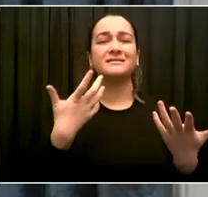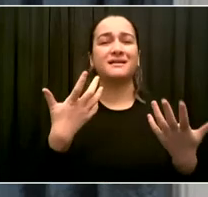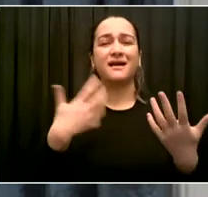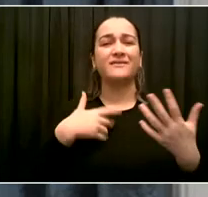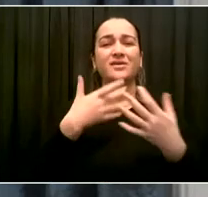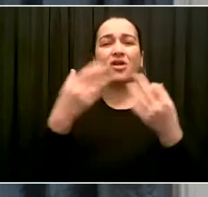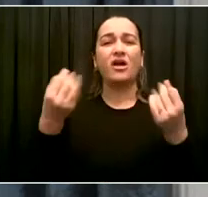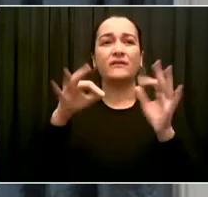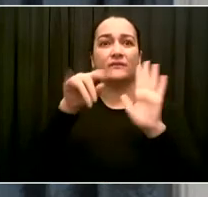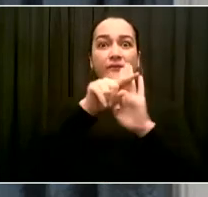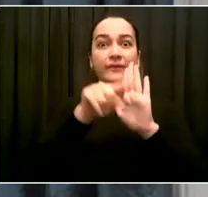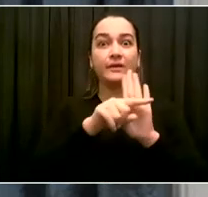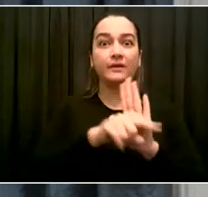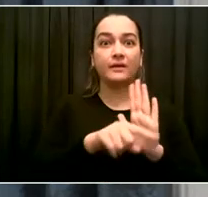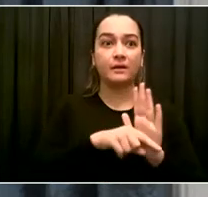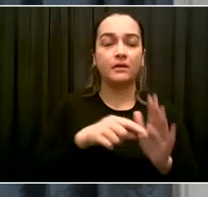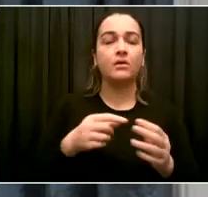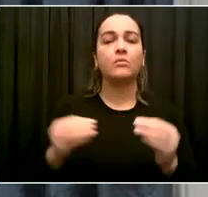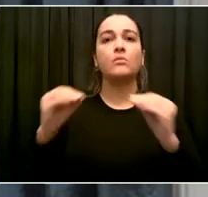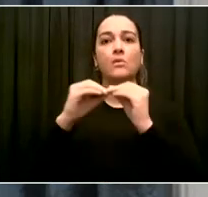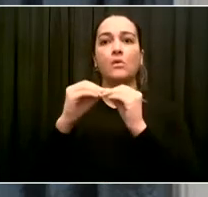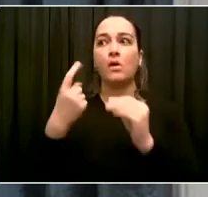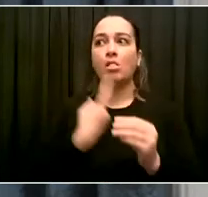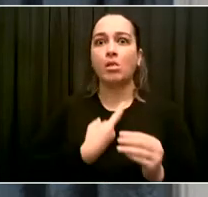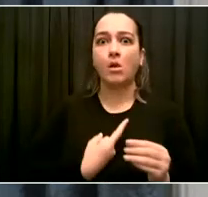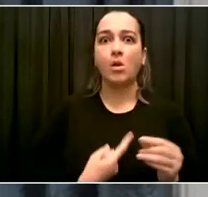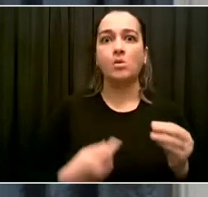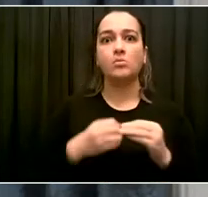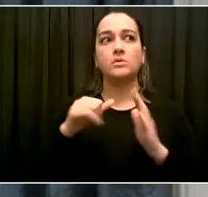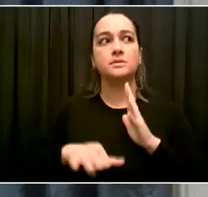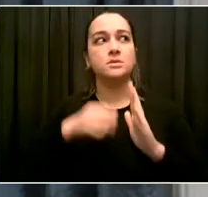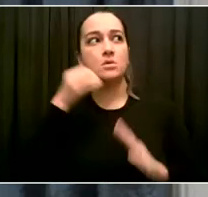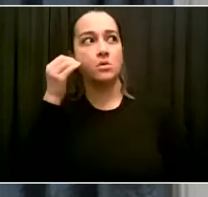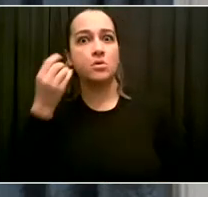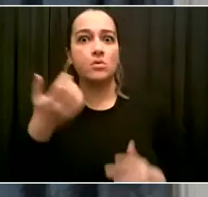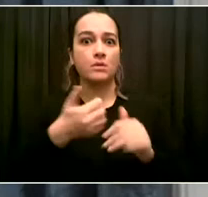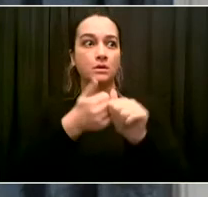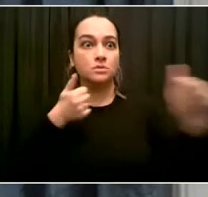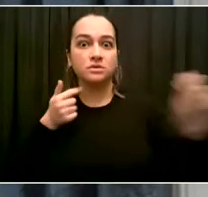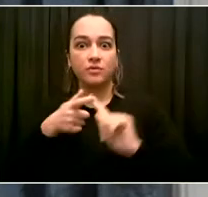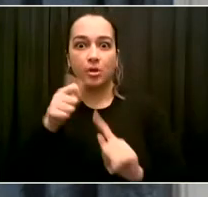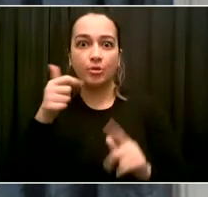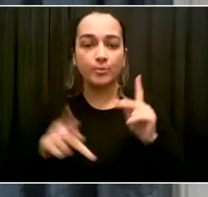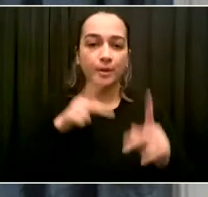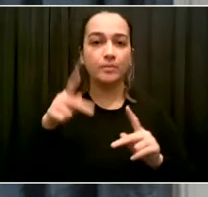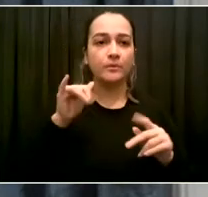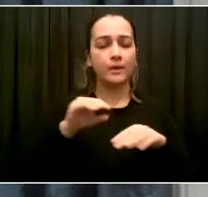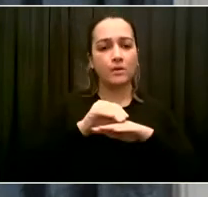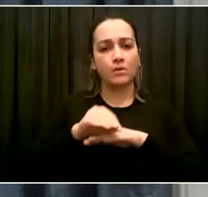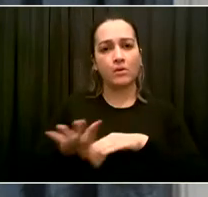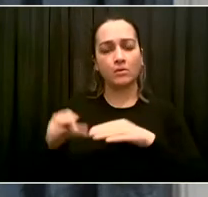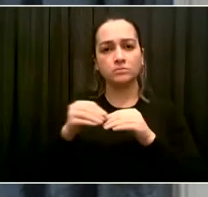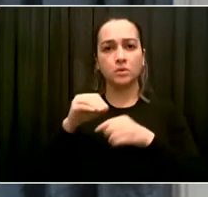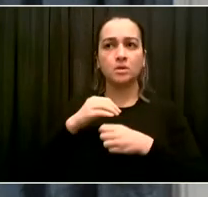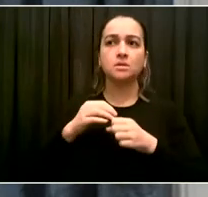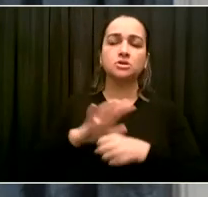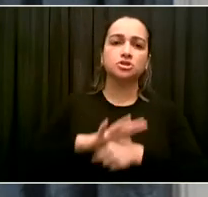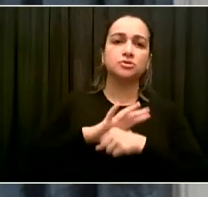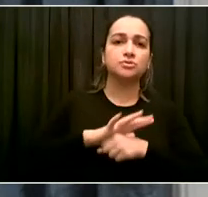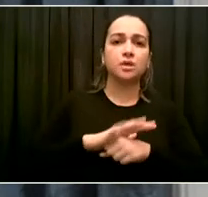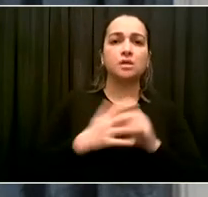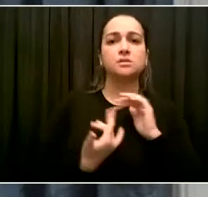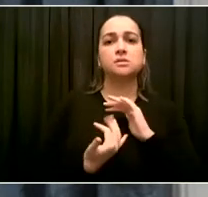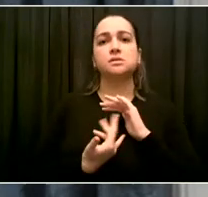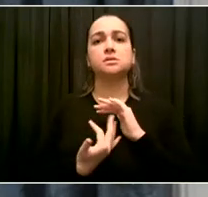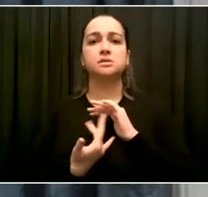in the Asian American violence and the violence in other communities brings on tremendous stress. Tremendous. I